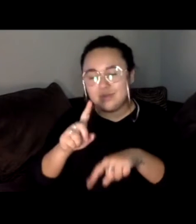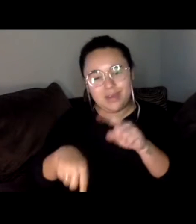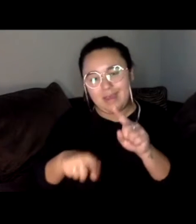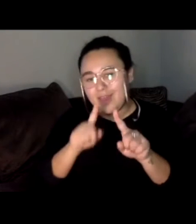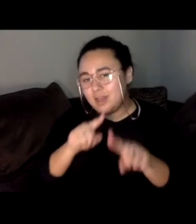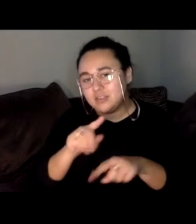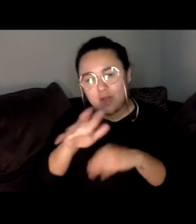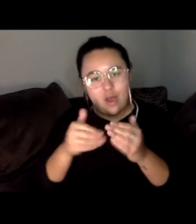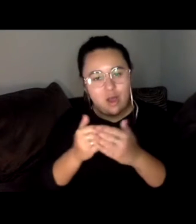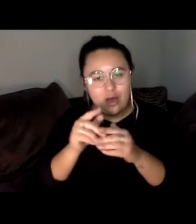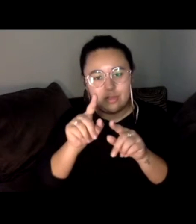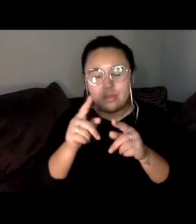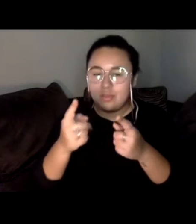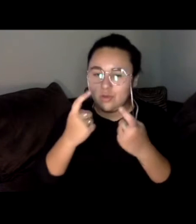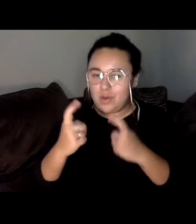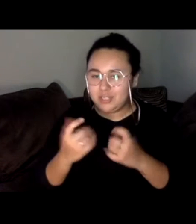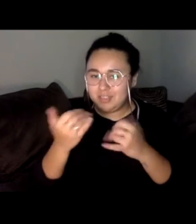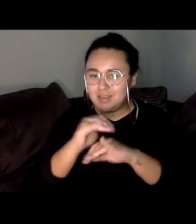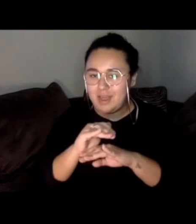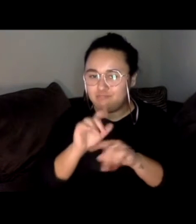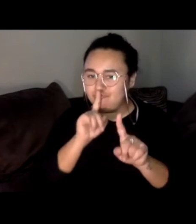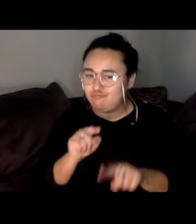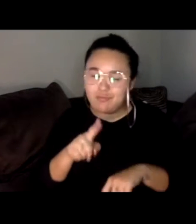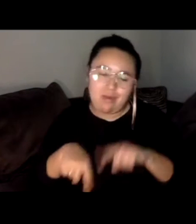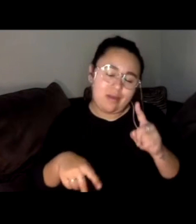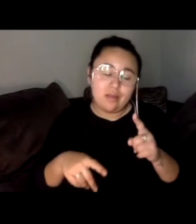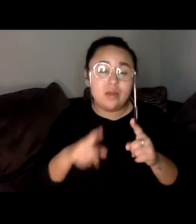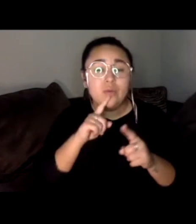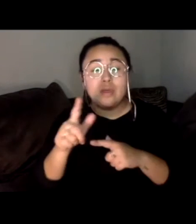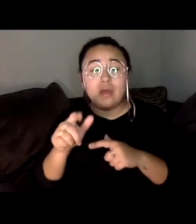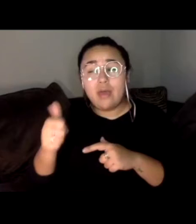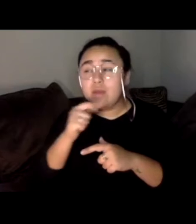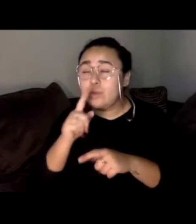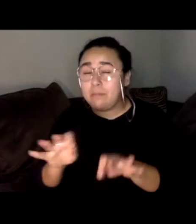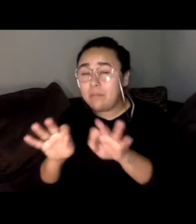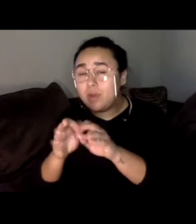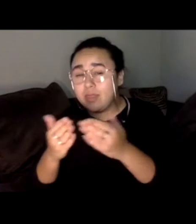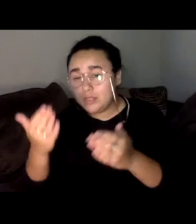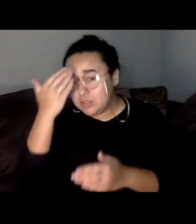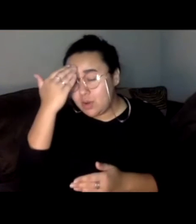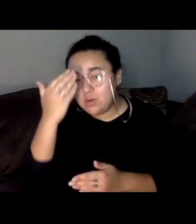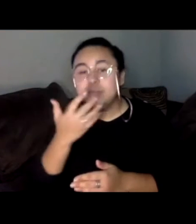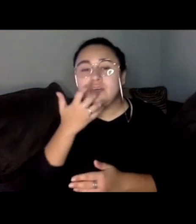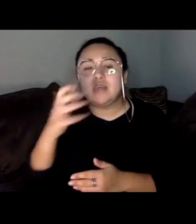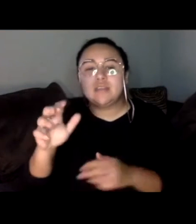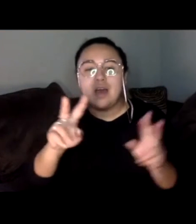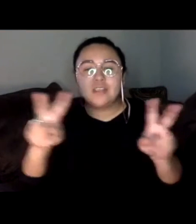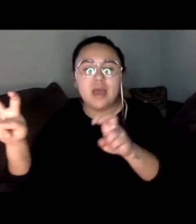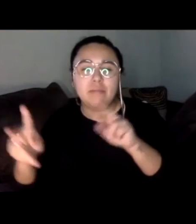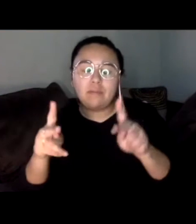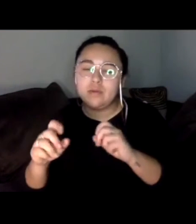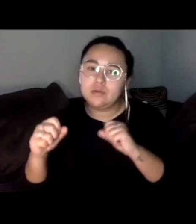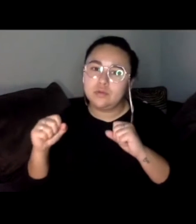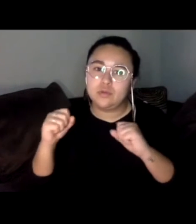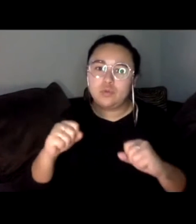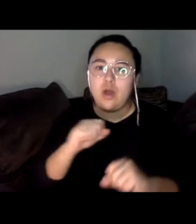tonight. Another big thing to note, of course, this is a really hot topic, one where people have very strong emotions on all sides.